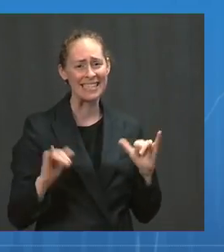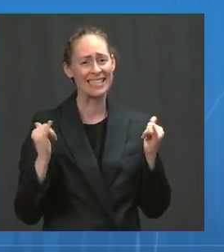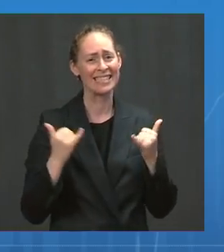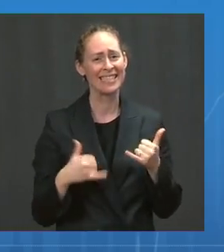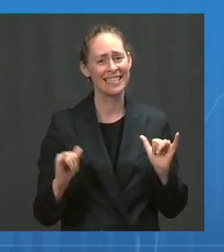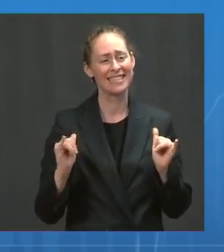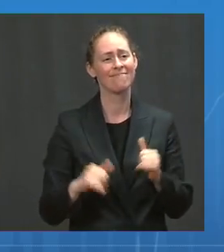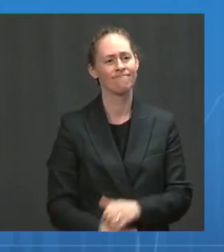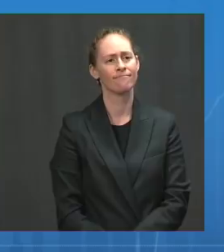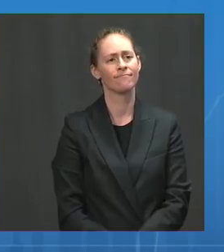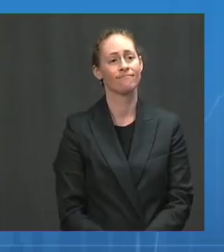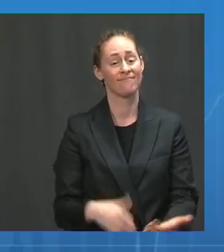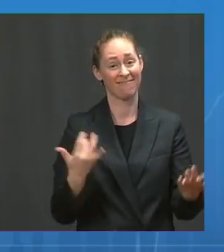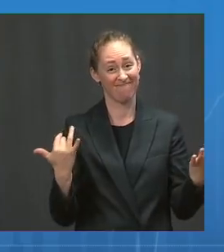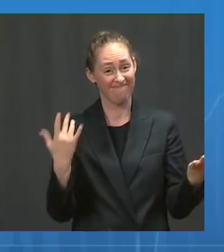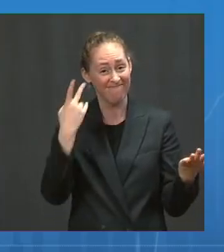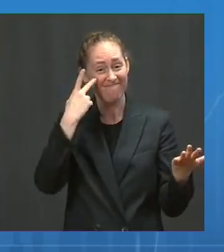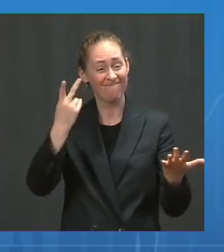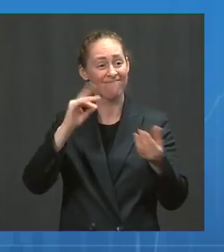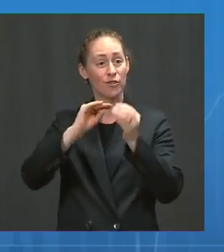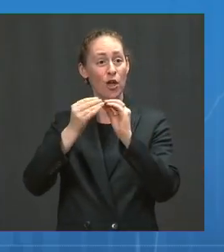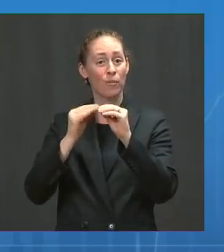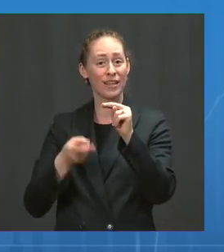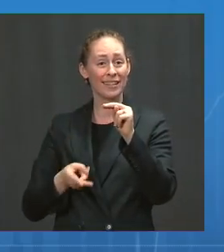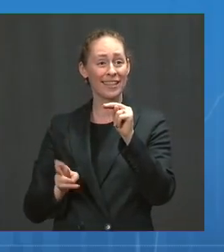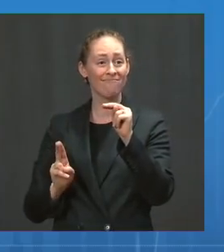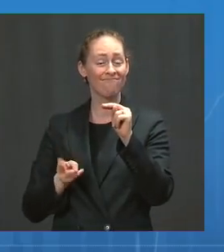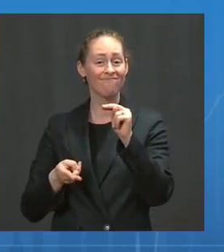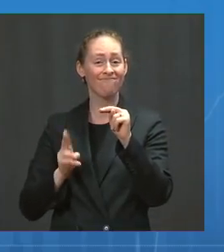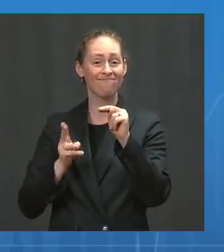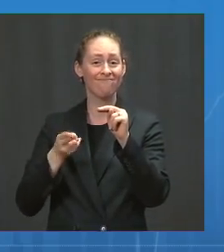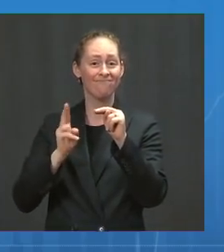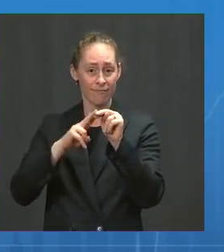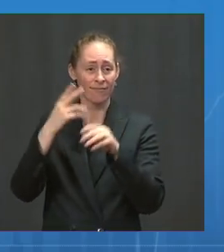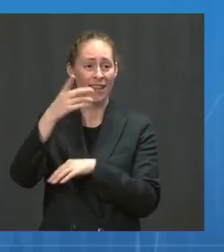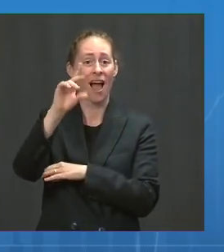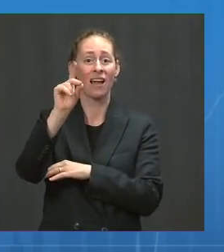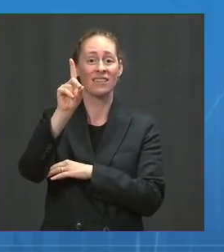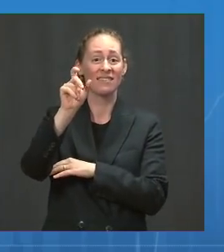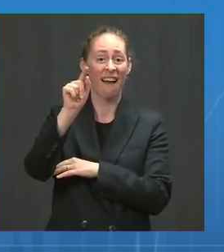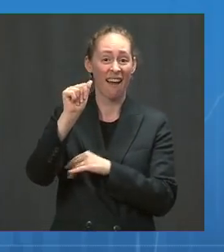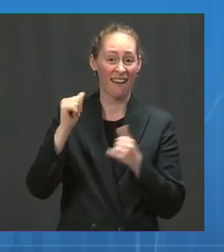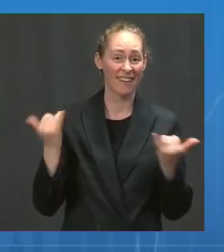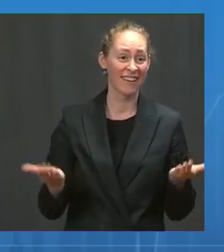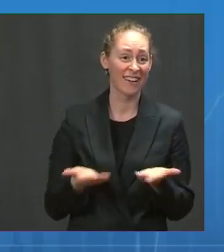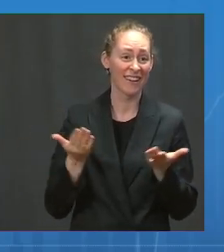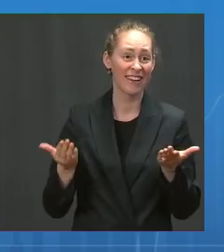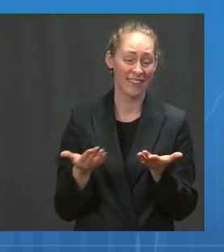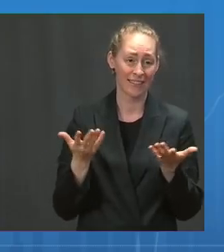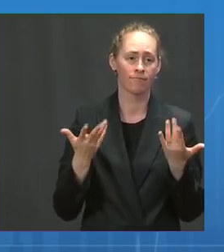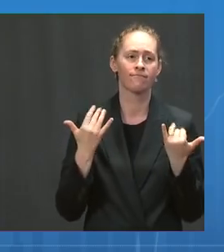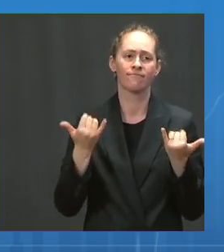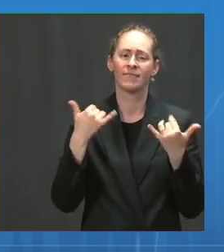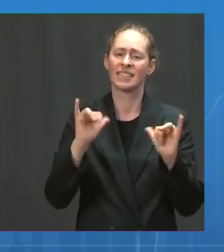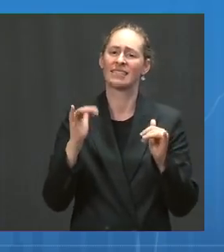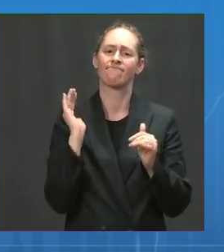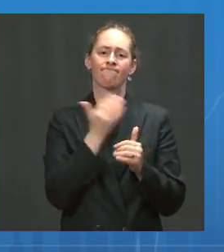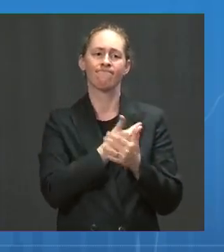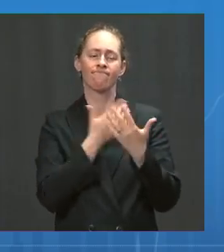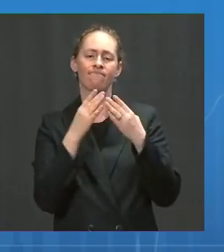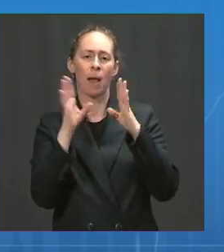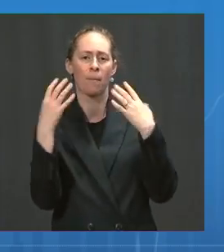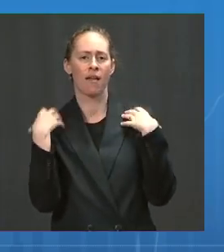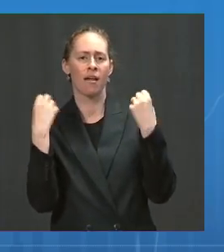increase in cases and the existence of the Delta variant. We'll continue to put public health first. Any decision about